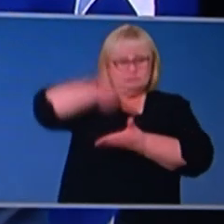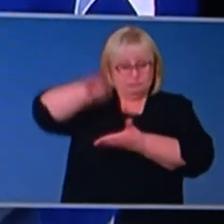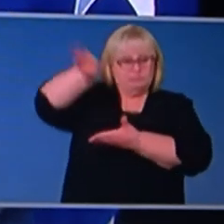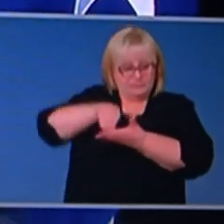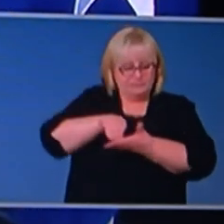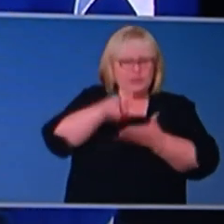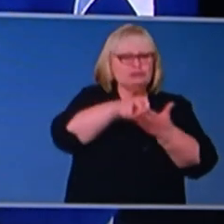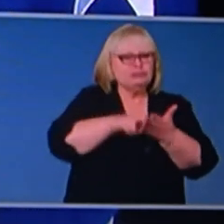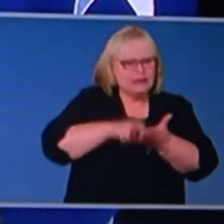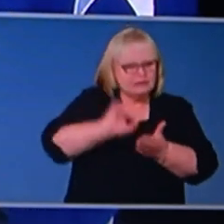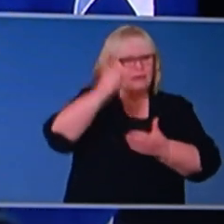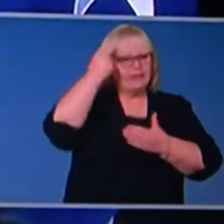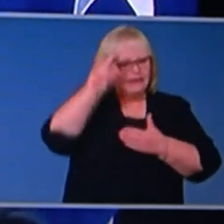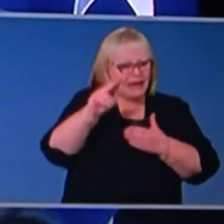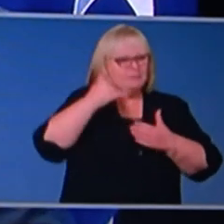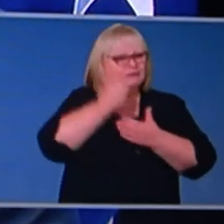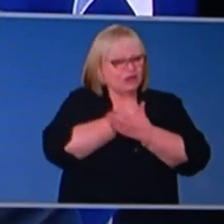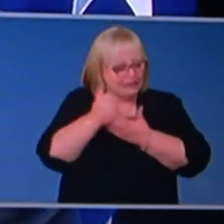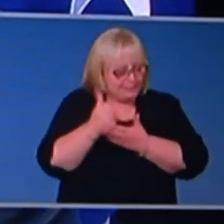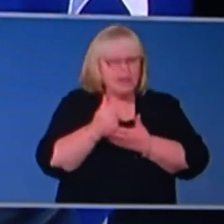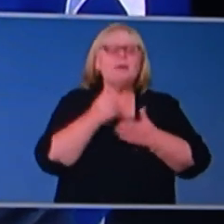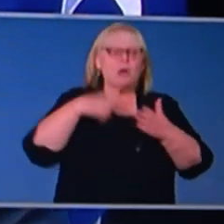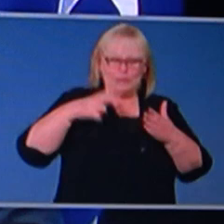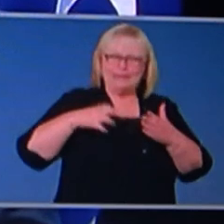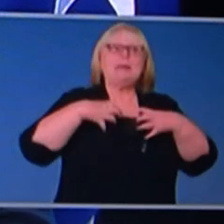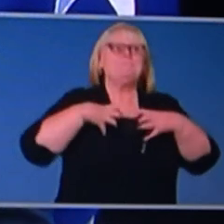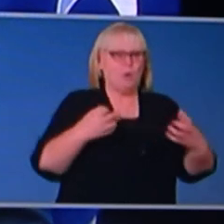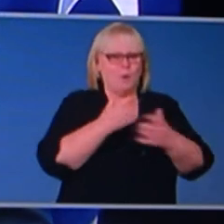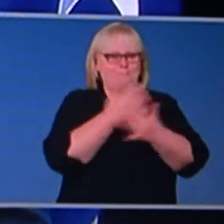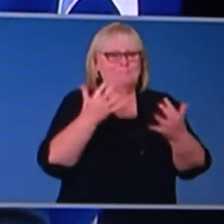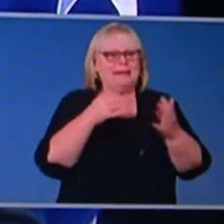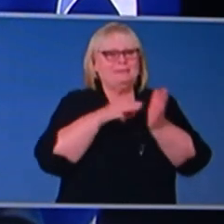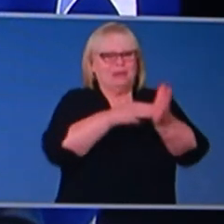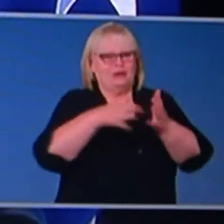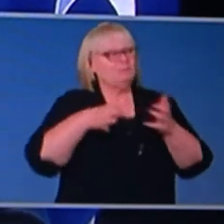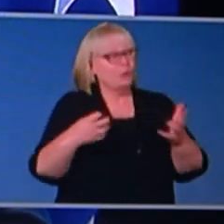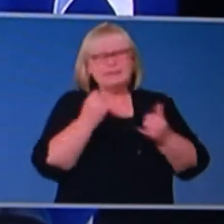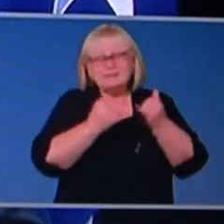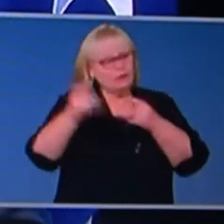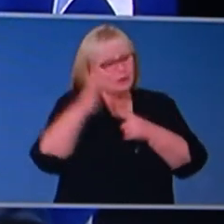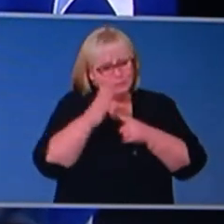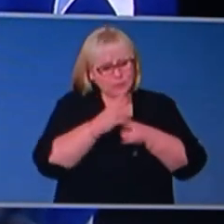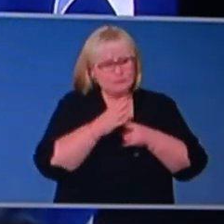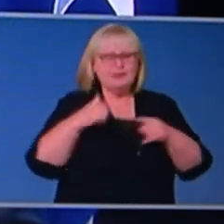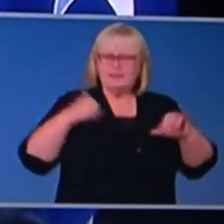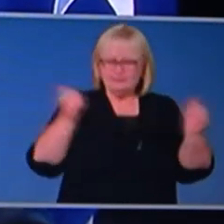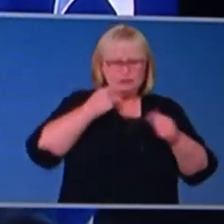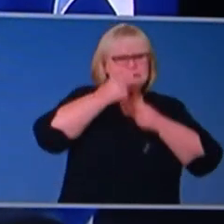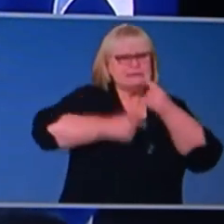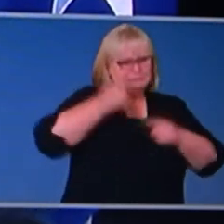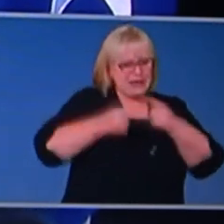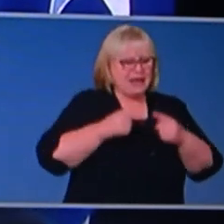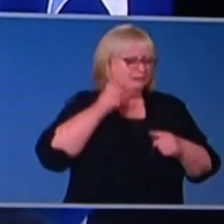of the COVIDSafe app, and there needs to be millions more. This is incredibly important. As I explained it the other day,